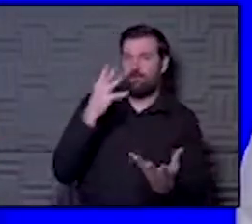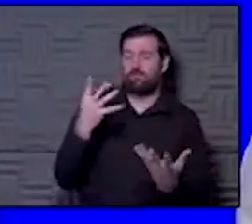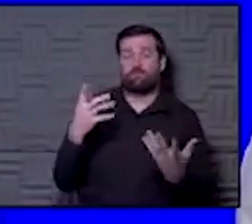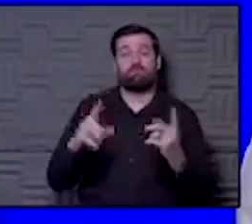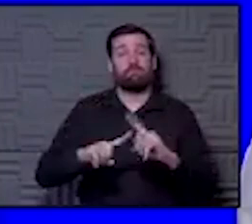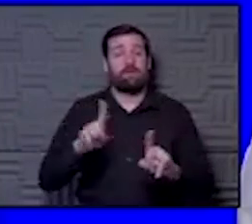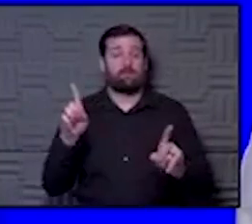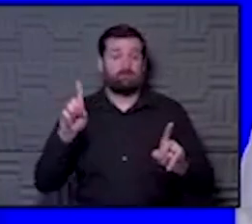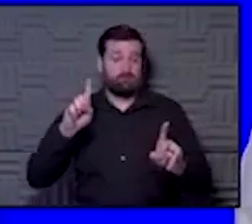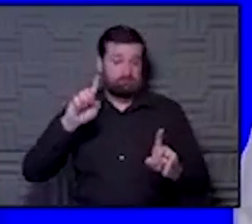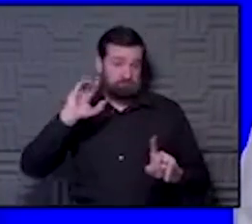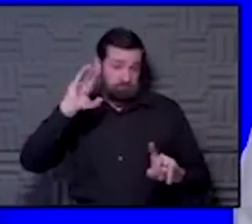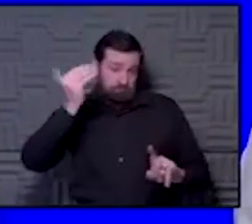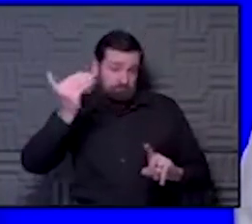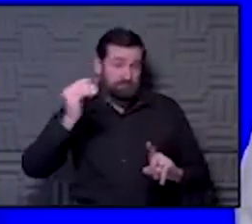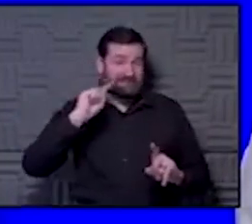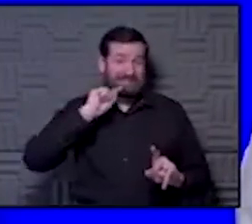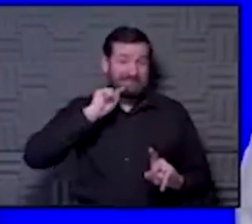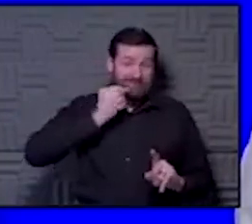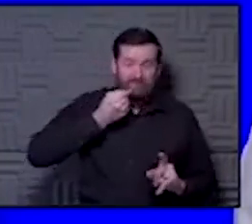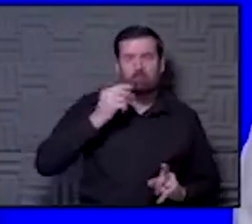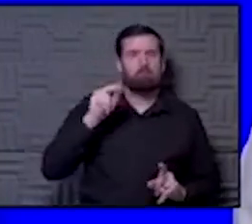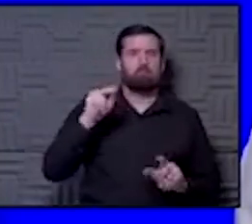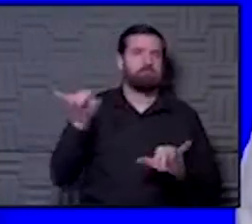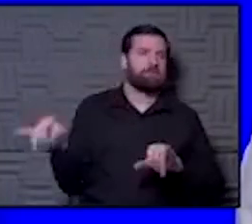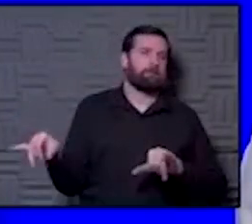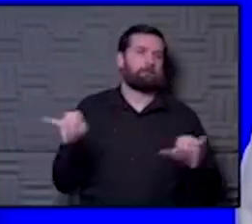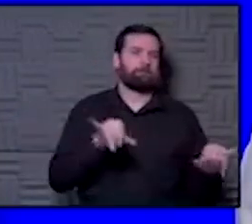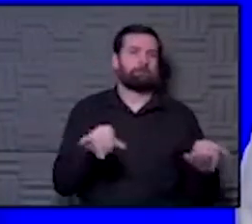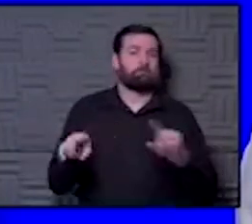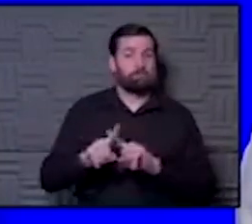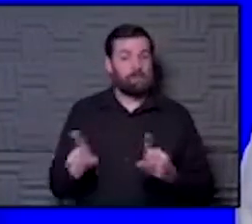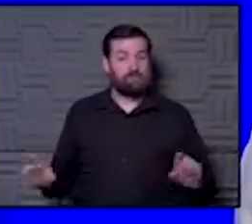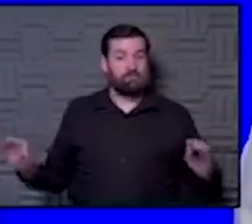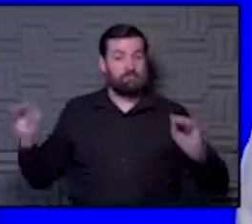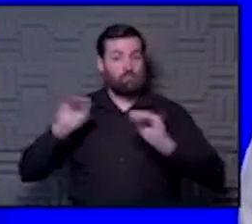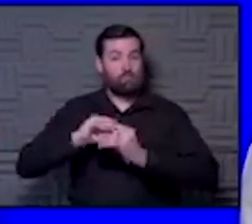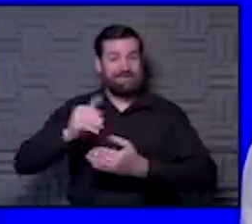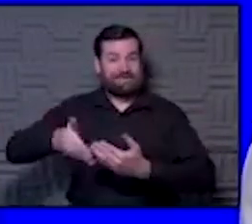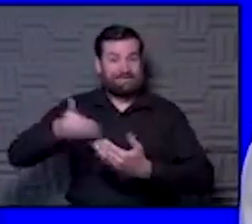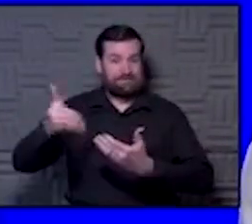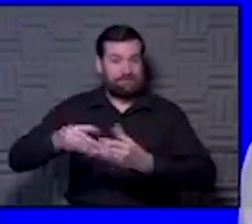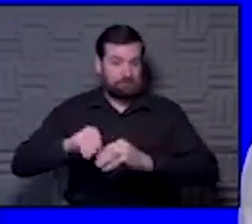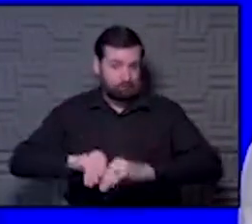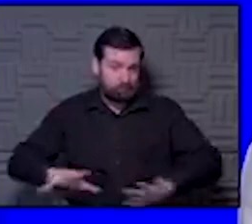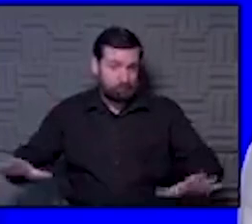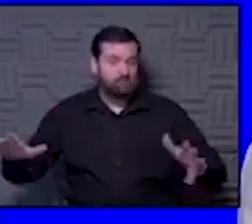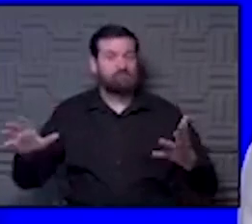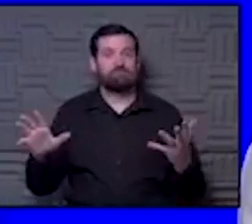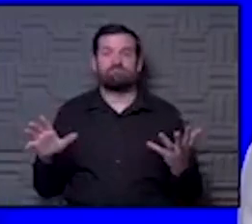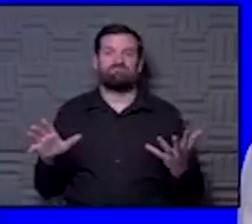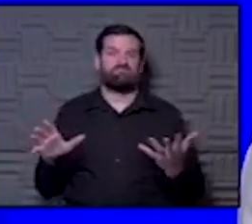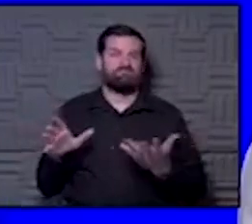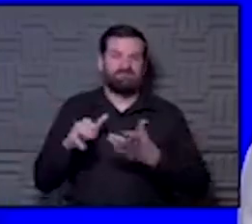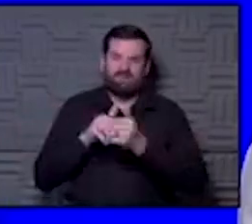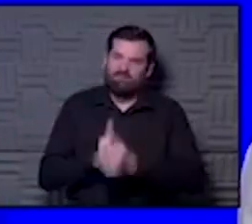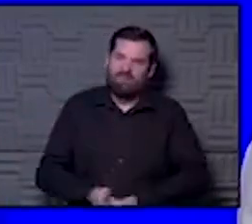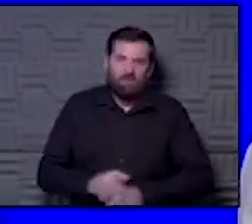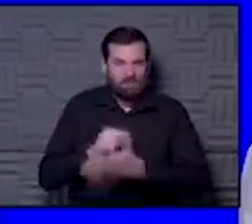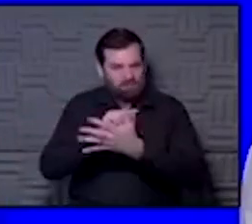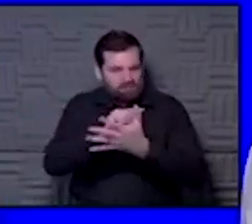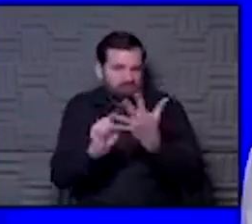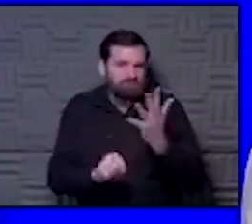that it has changed the severity of the disease, but if it is more transmissible, that's what makes following all those pillars